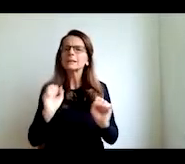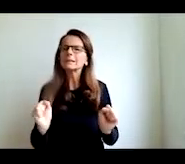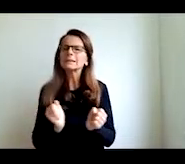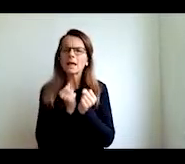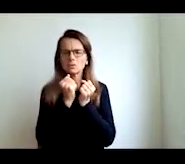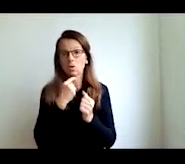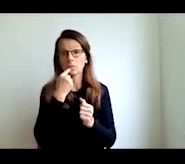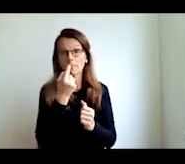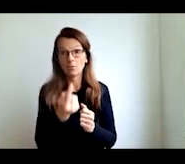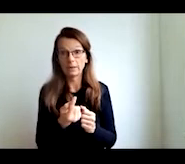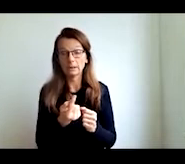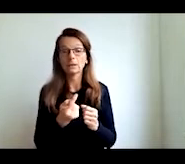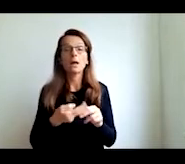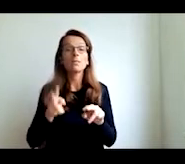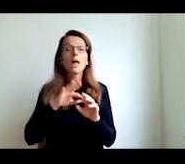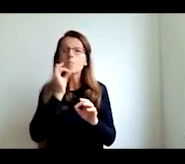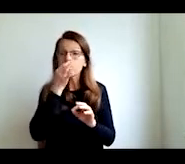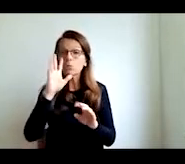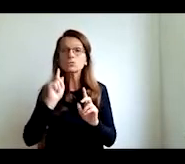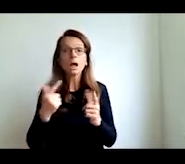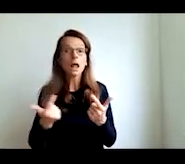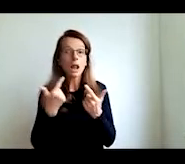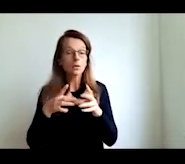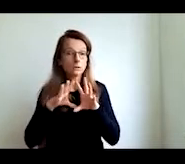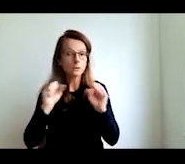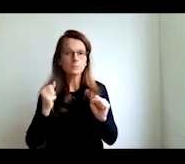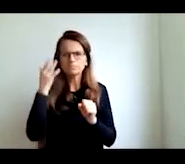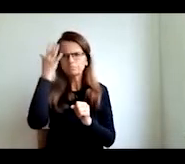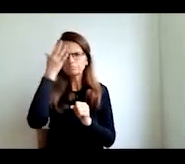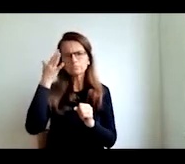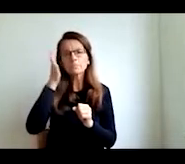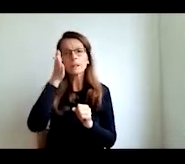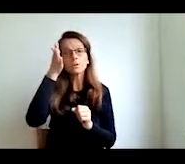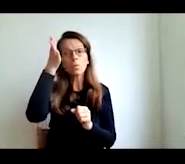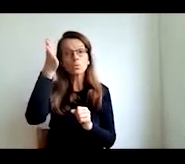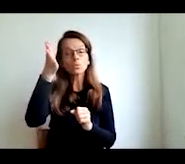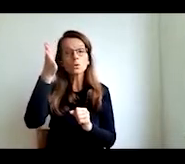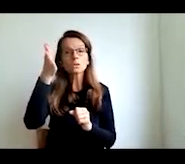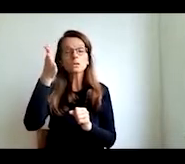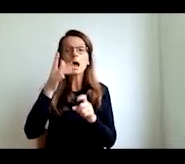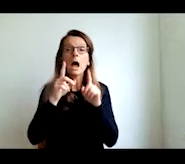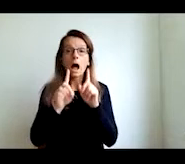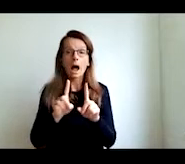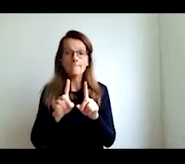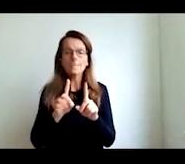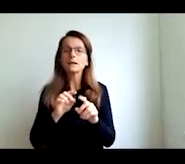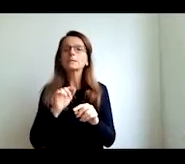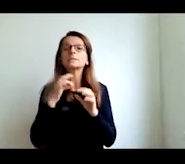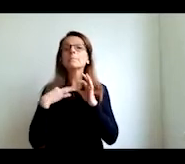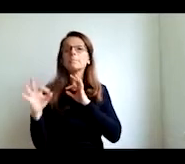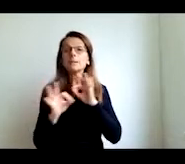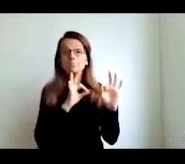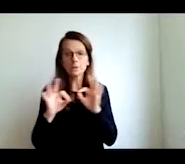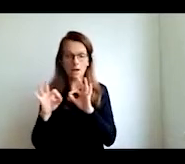is not you know imagine the future and then learn from it but to prepare ourselves for different futures to imagine alternative